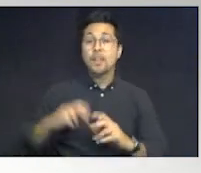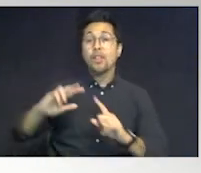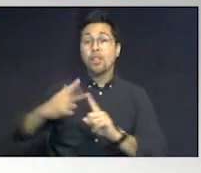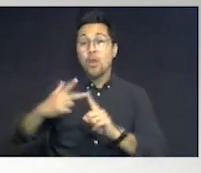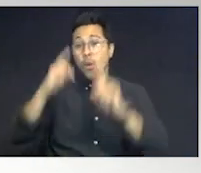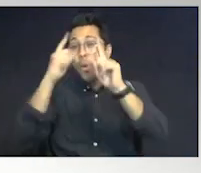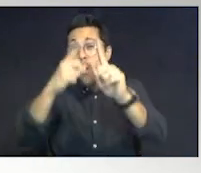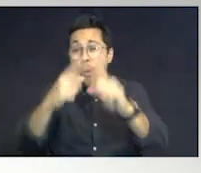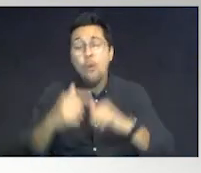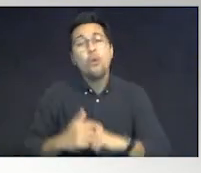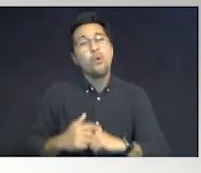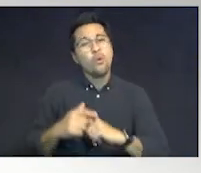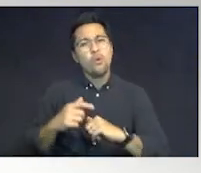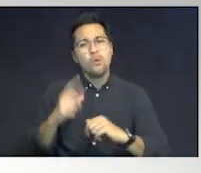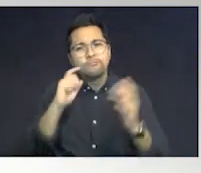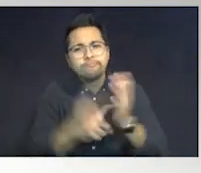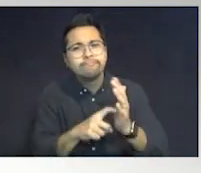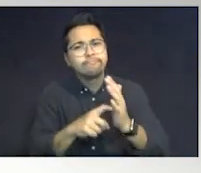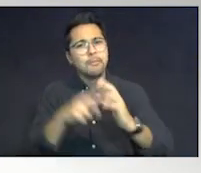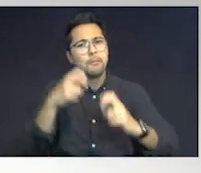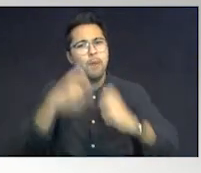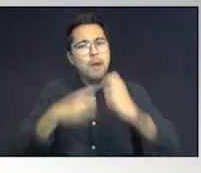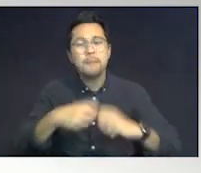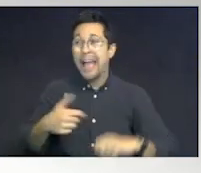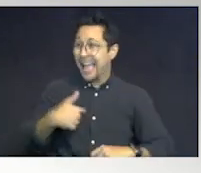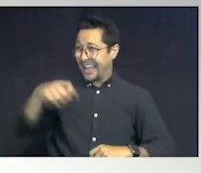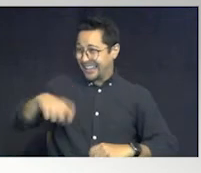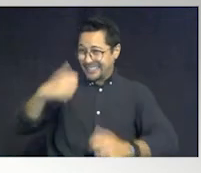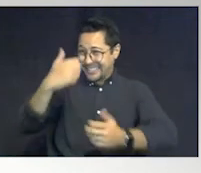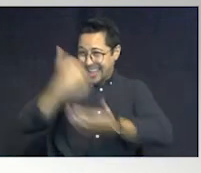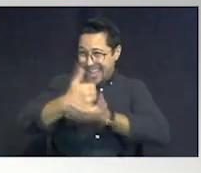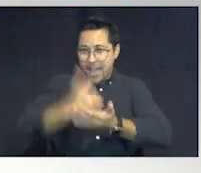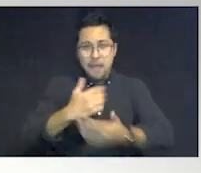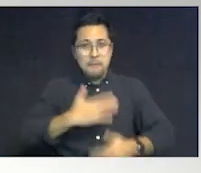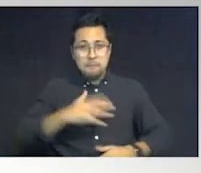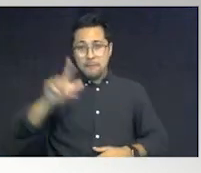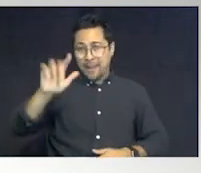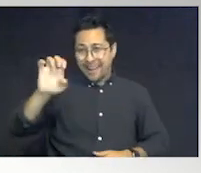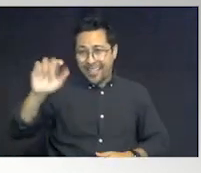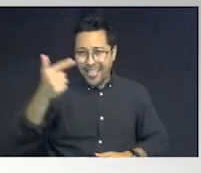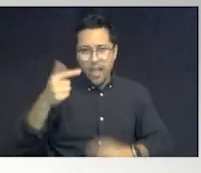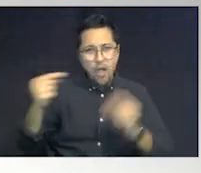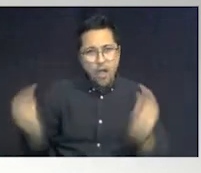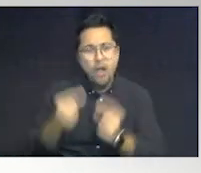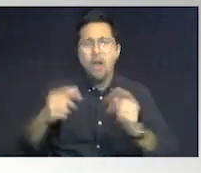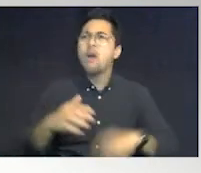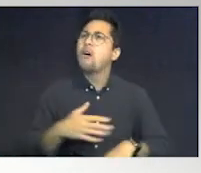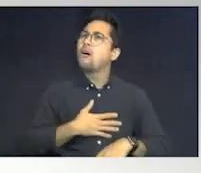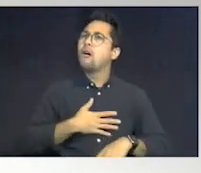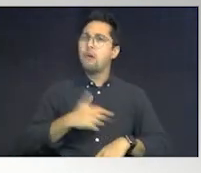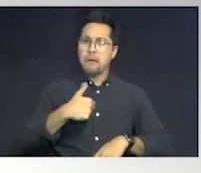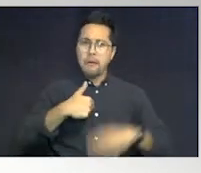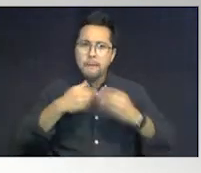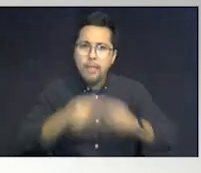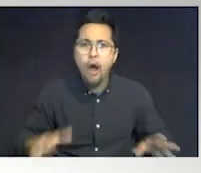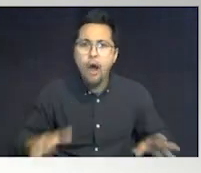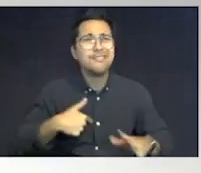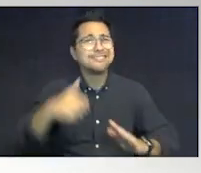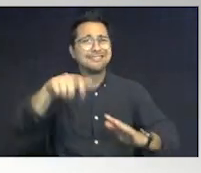is identify the problem. I need help. My leg hurts. I need help. I'm lost.